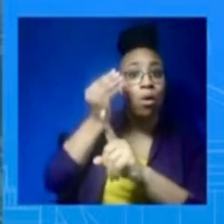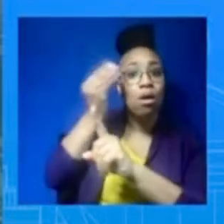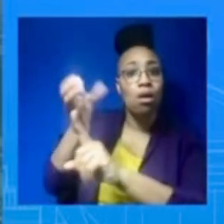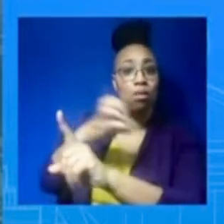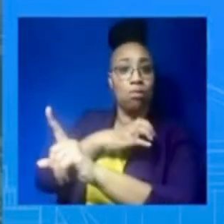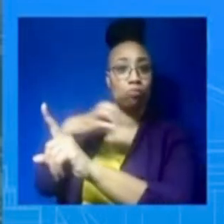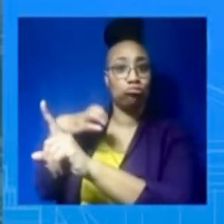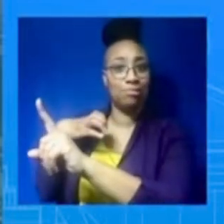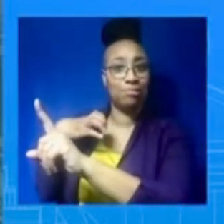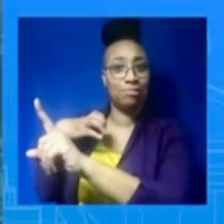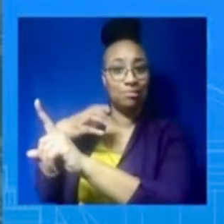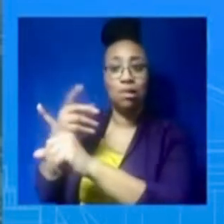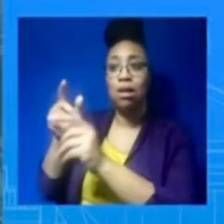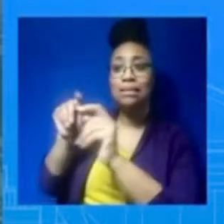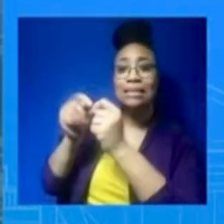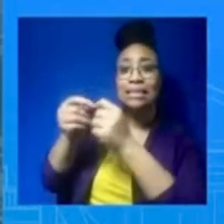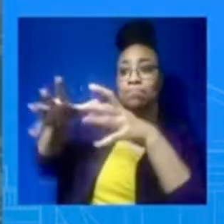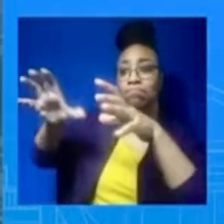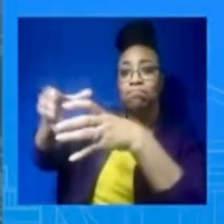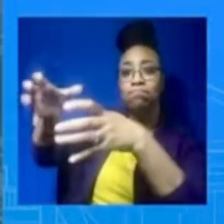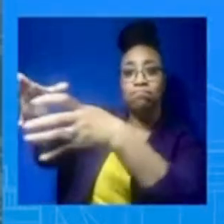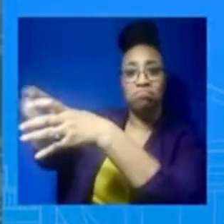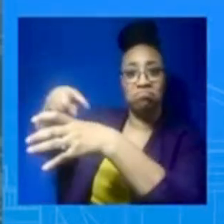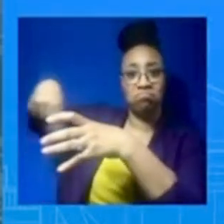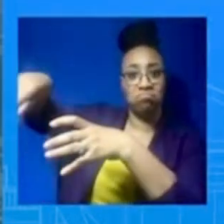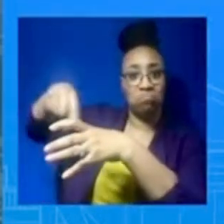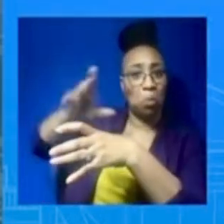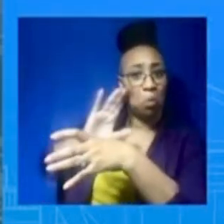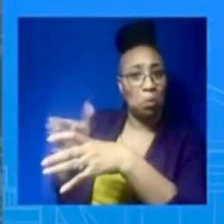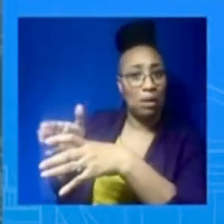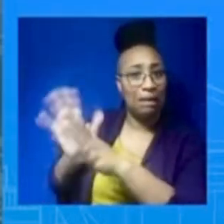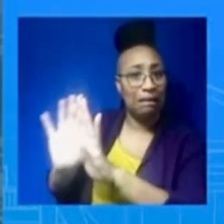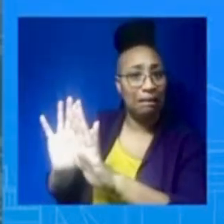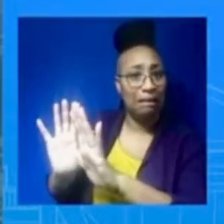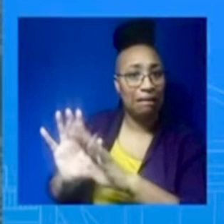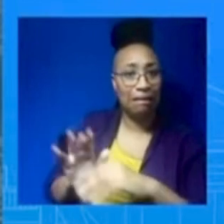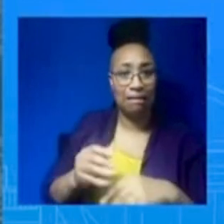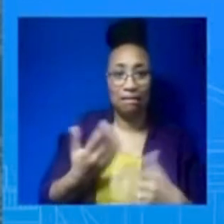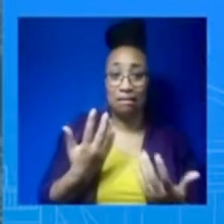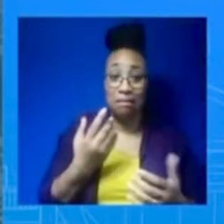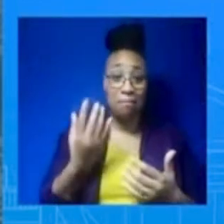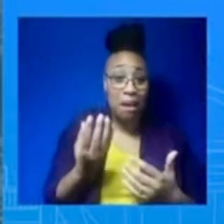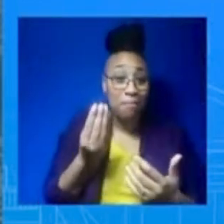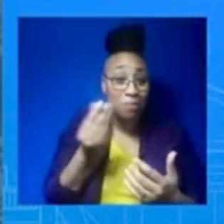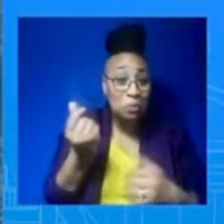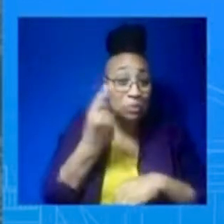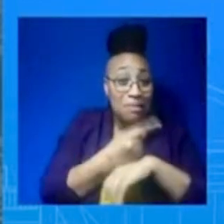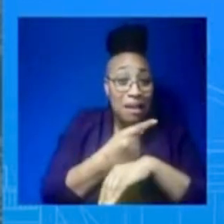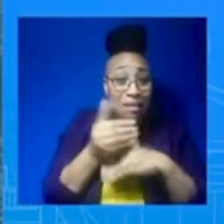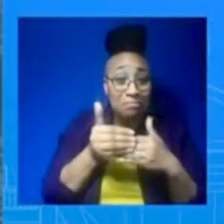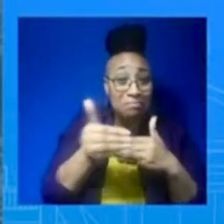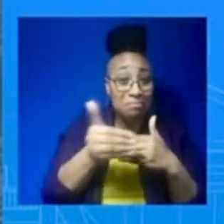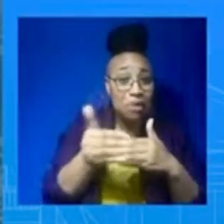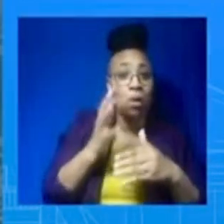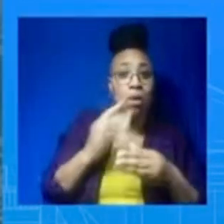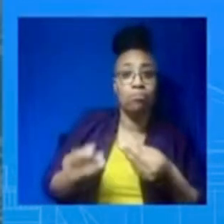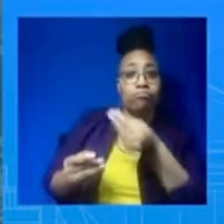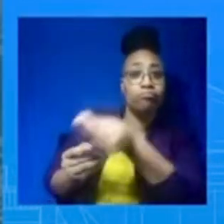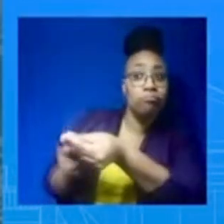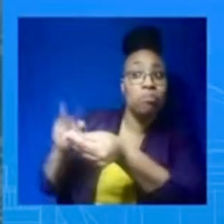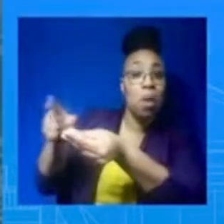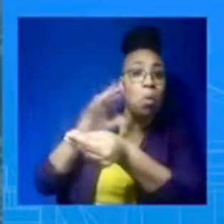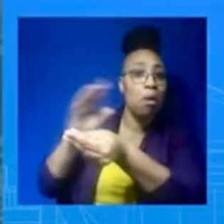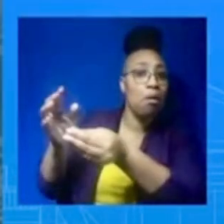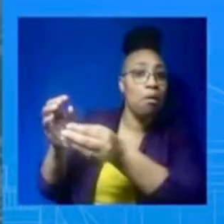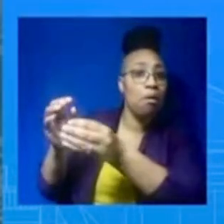the Hill within days, I think, and then we'll be executing on it. So there's not, I don't want to leave you with the impression that